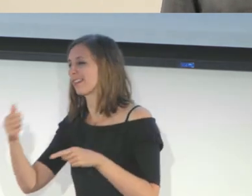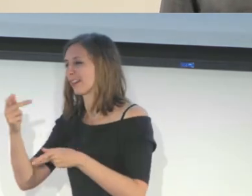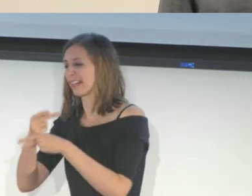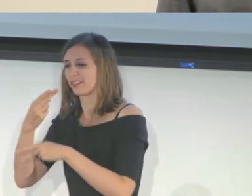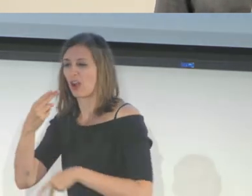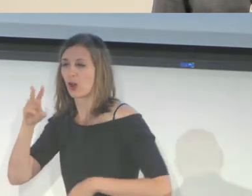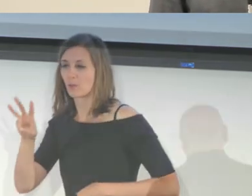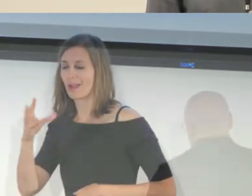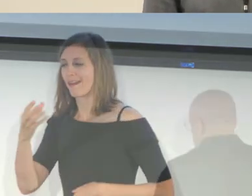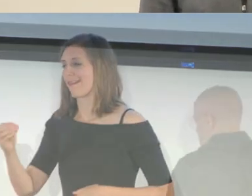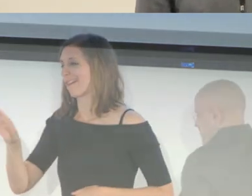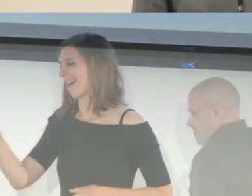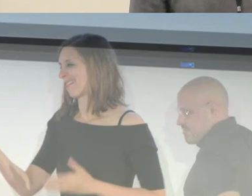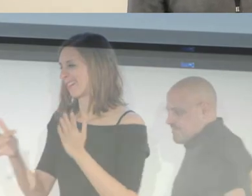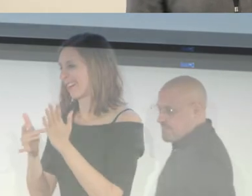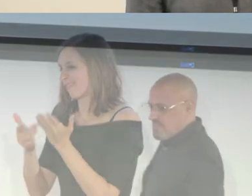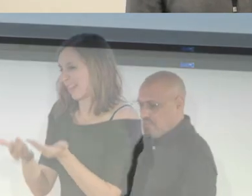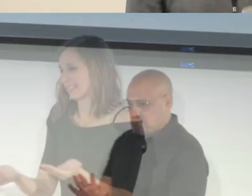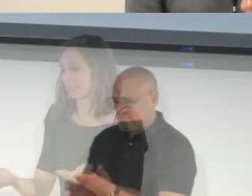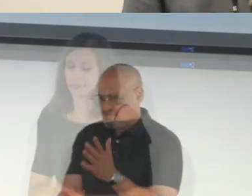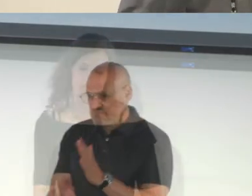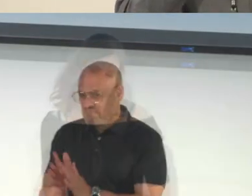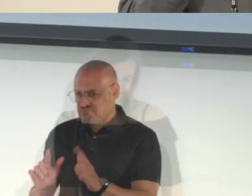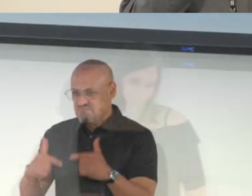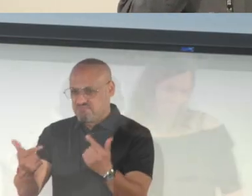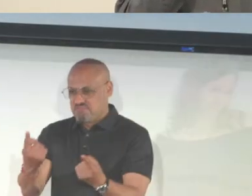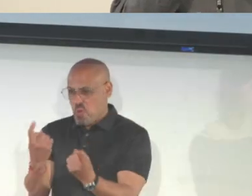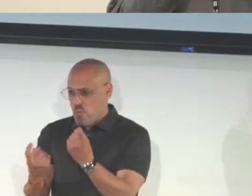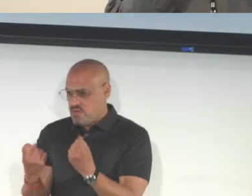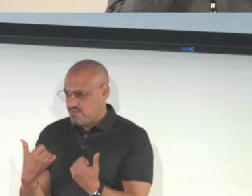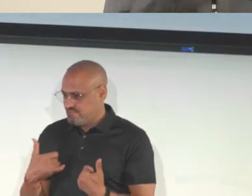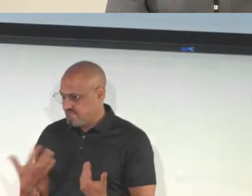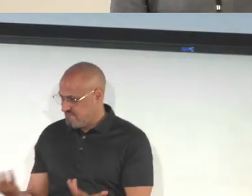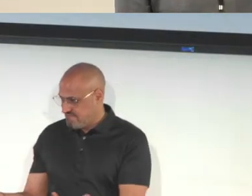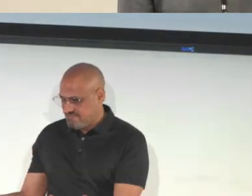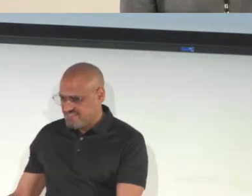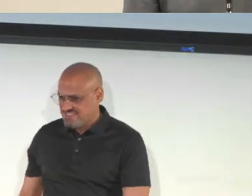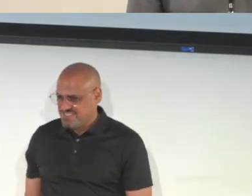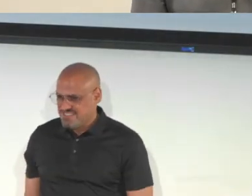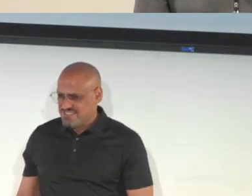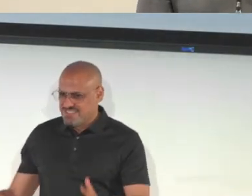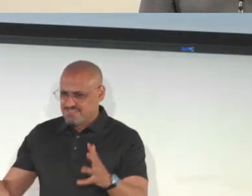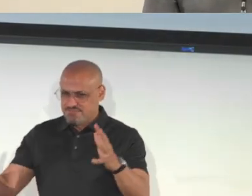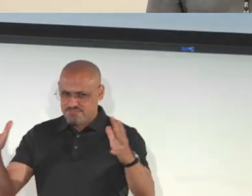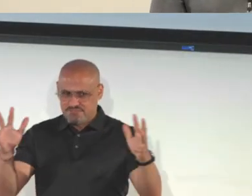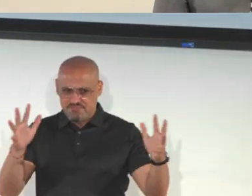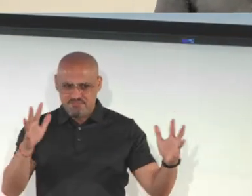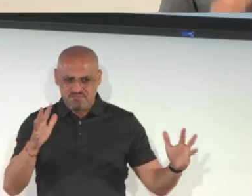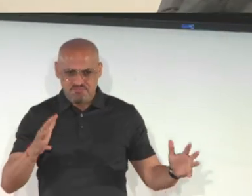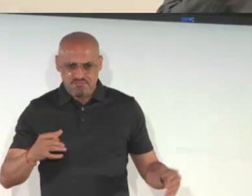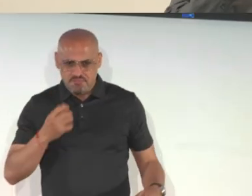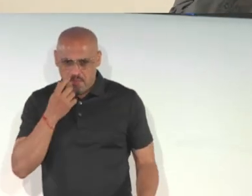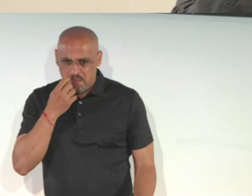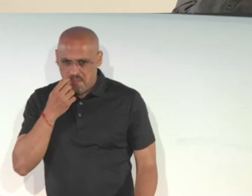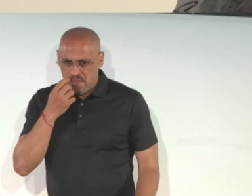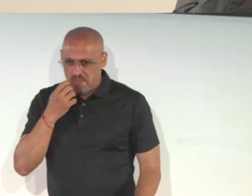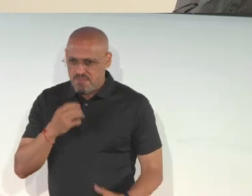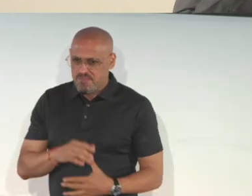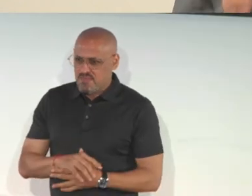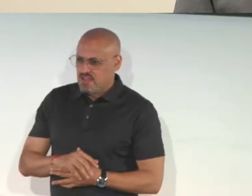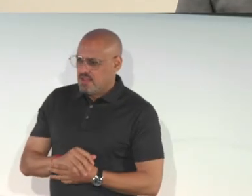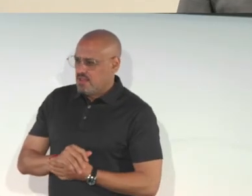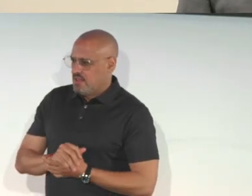devices for AR and VR. And with that, I think that we are open to questions from the audience. So,